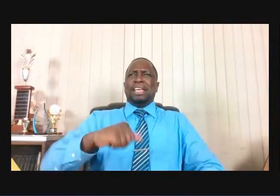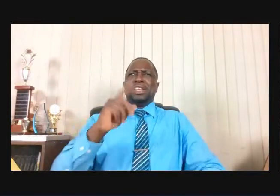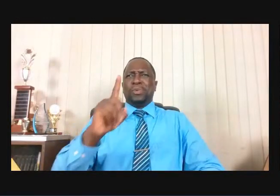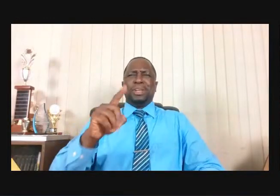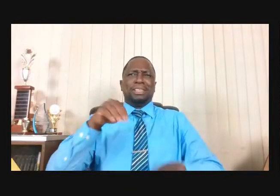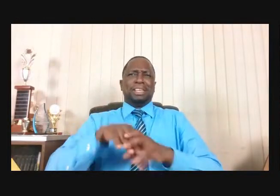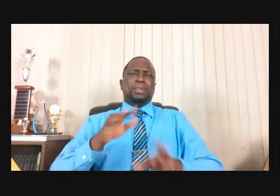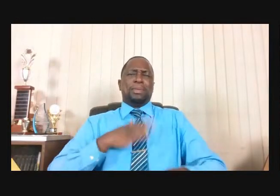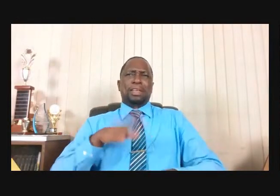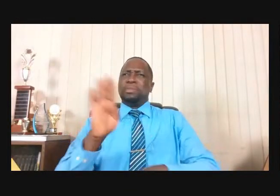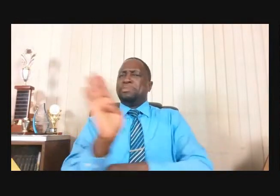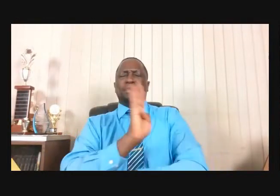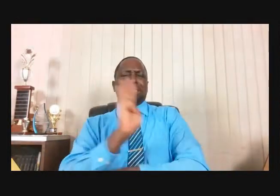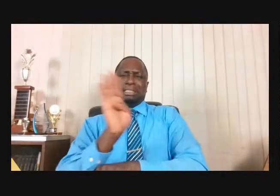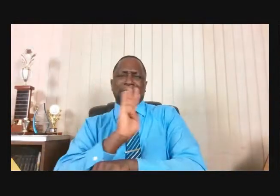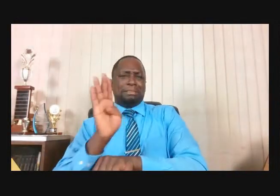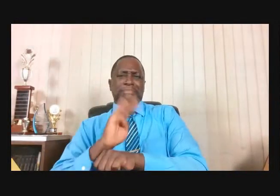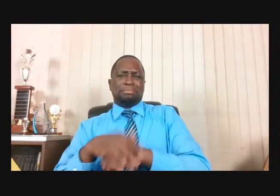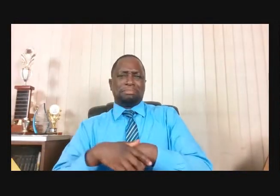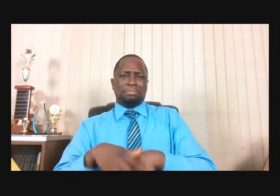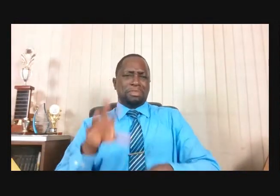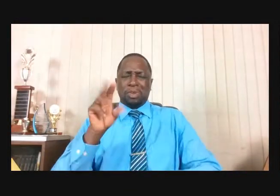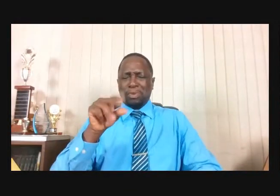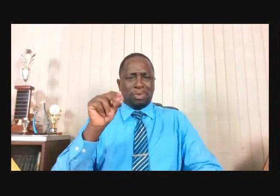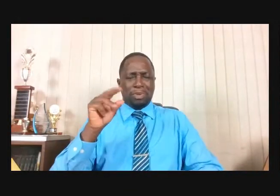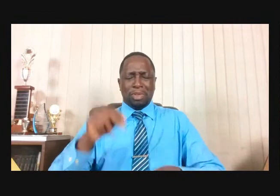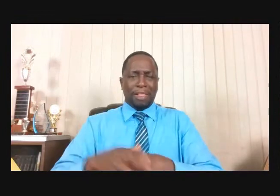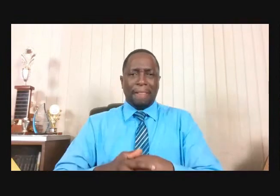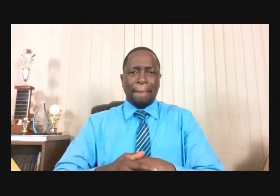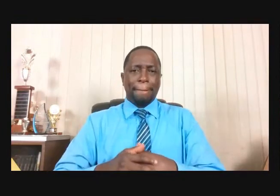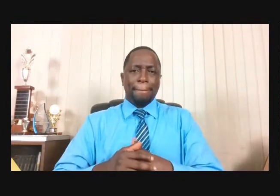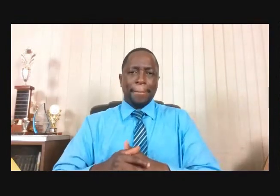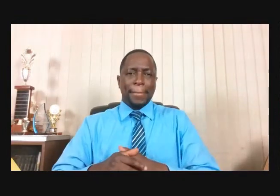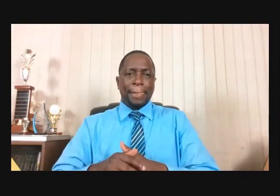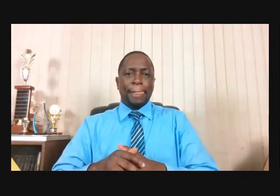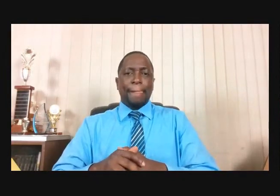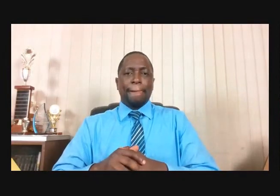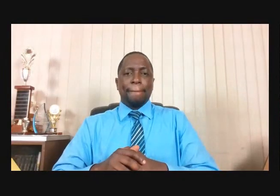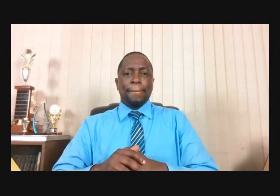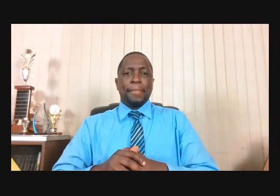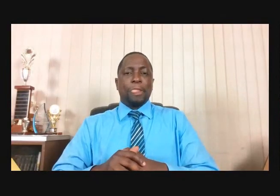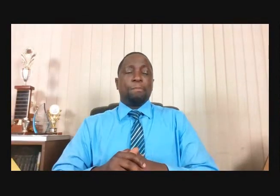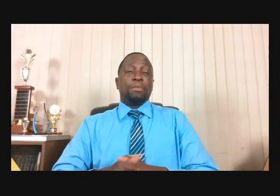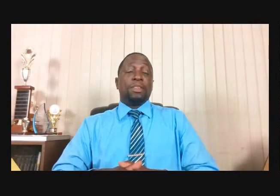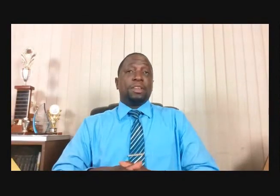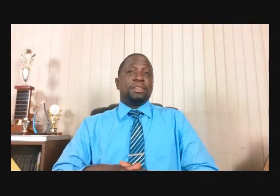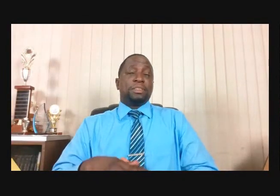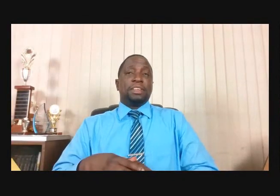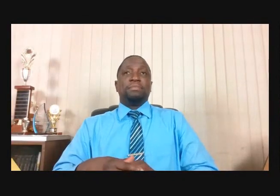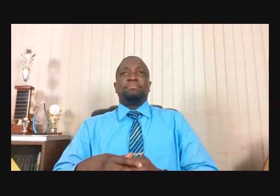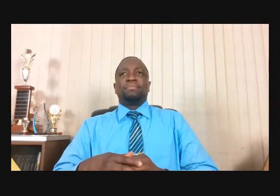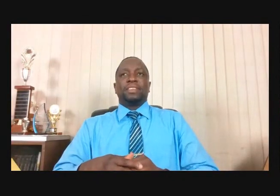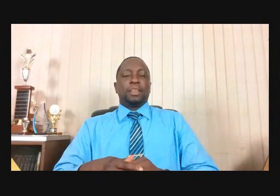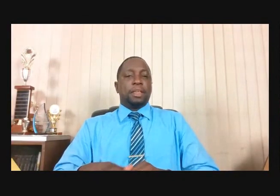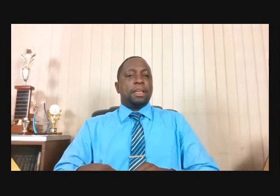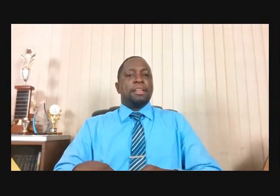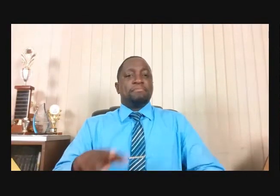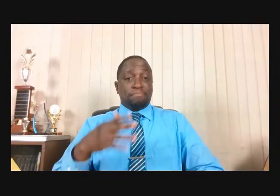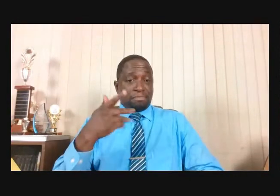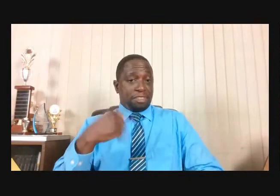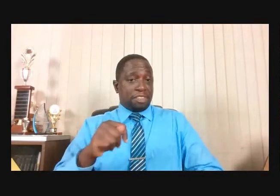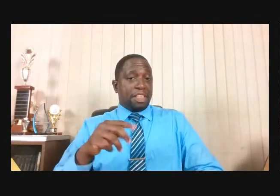pain of staying the same is greater than the pain of change,